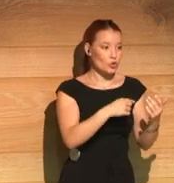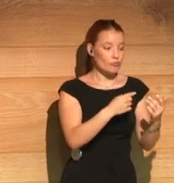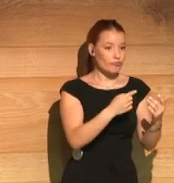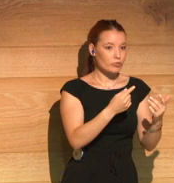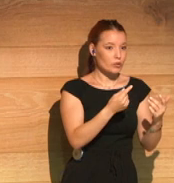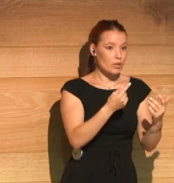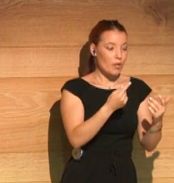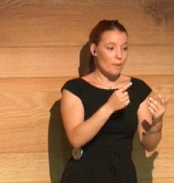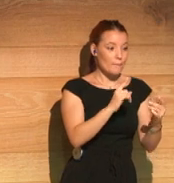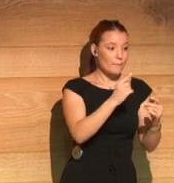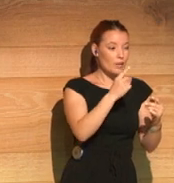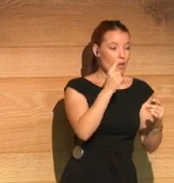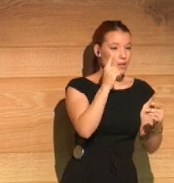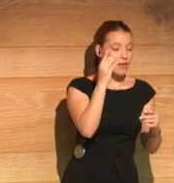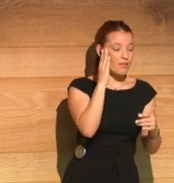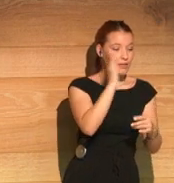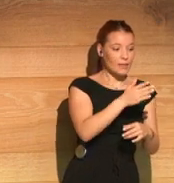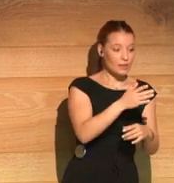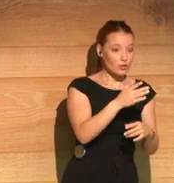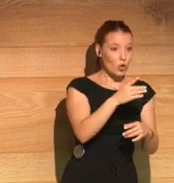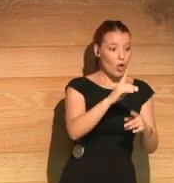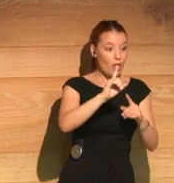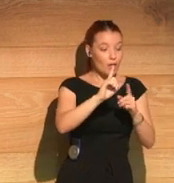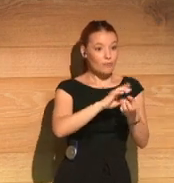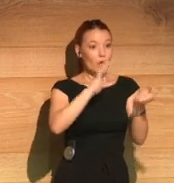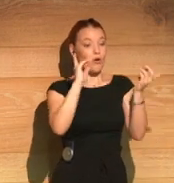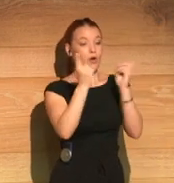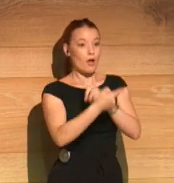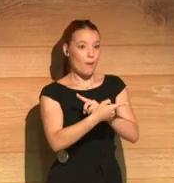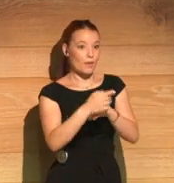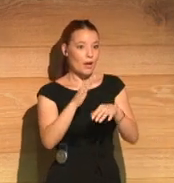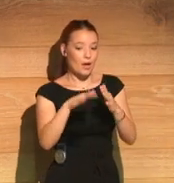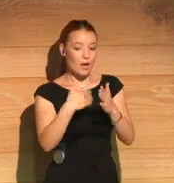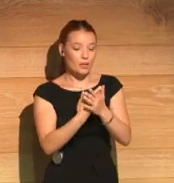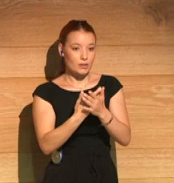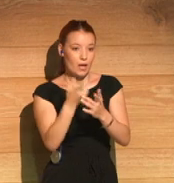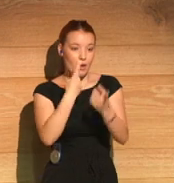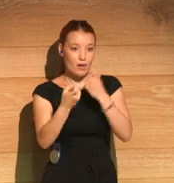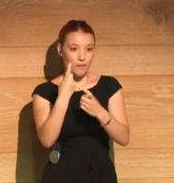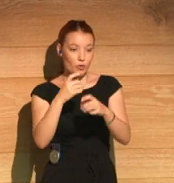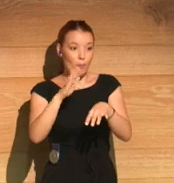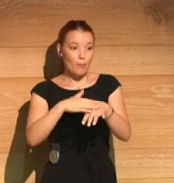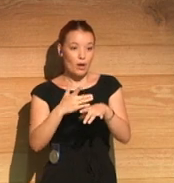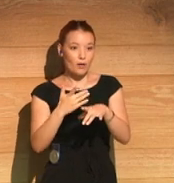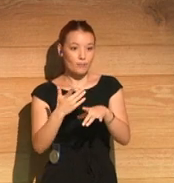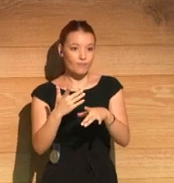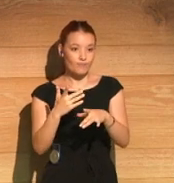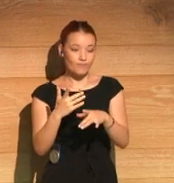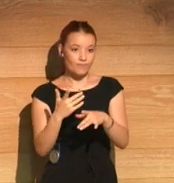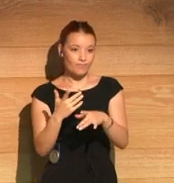vote by public vote for equal rights marriage. And I wanted to investigate that to understand